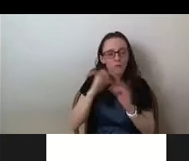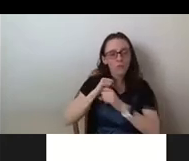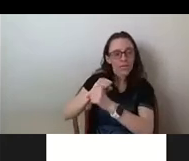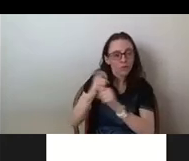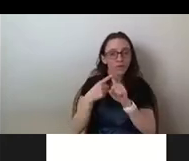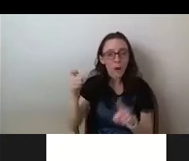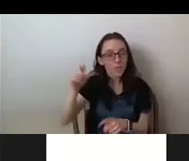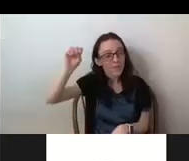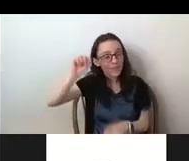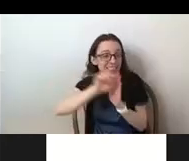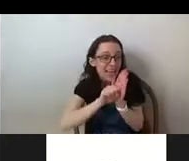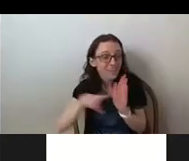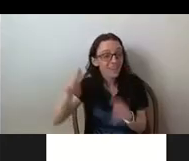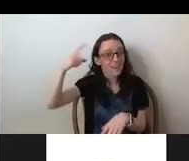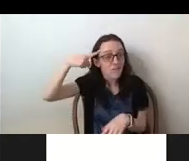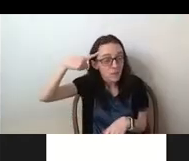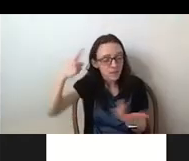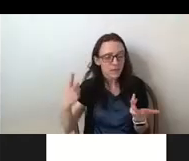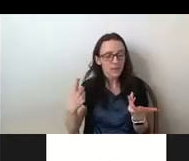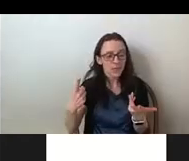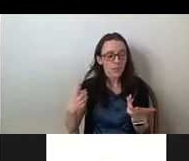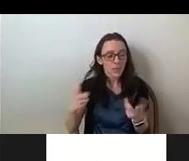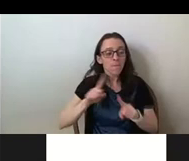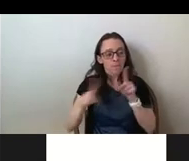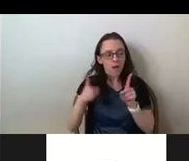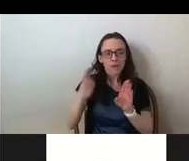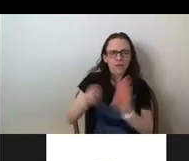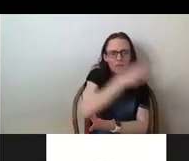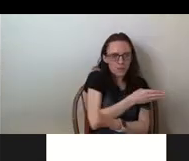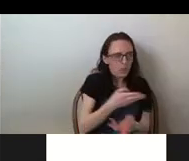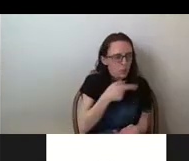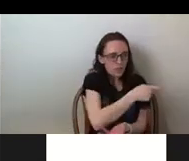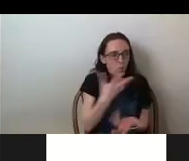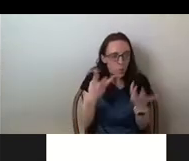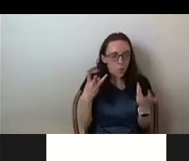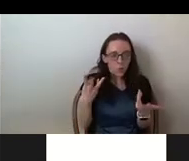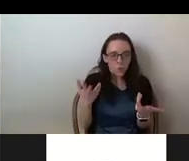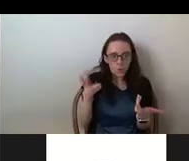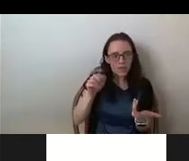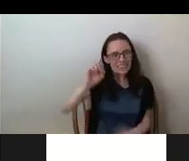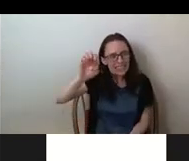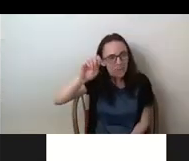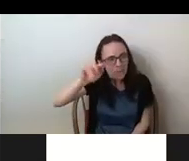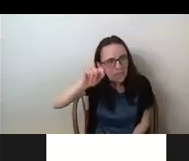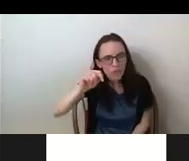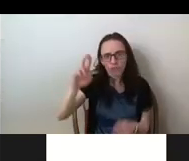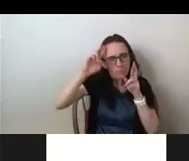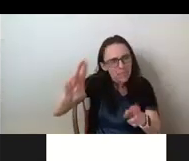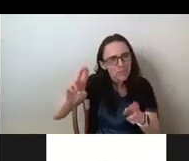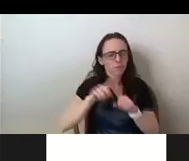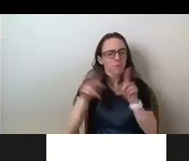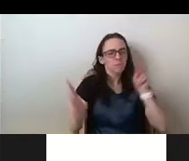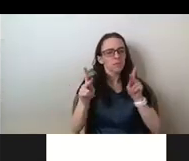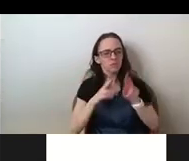harm as compared to the previous image when she was most there. And the presence of positive imagery of kind of